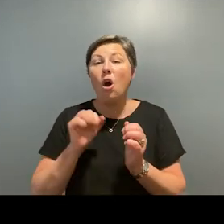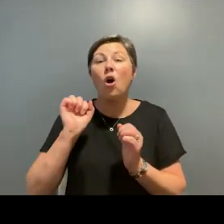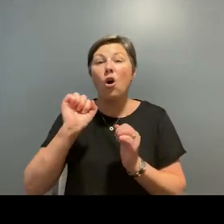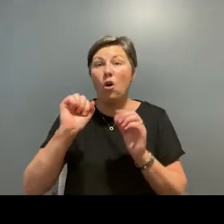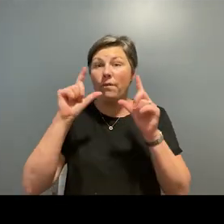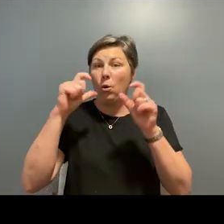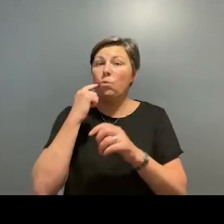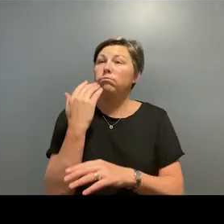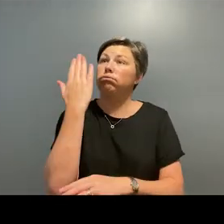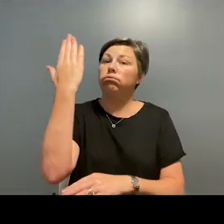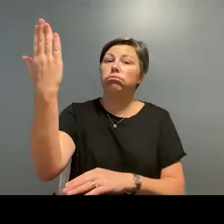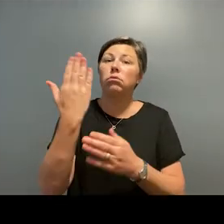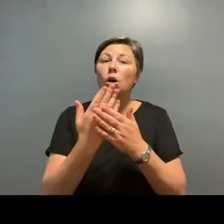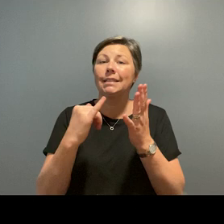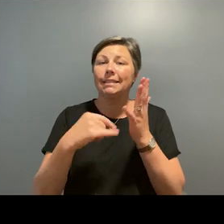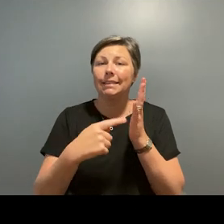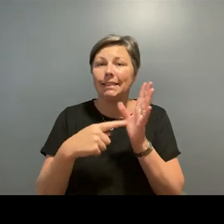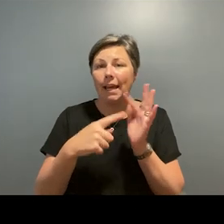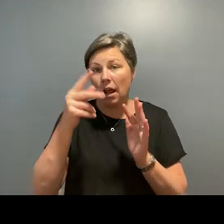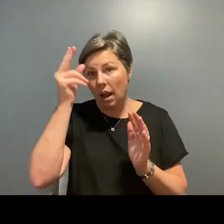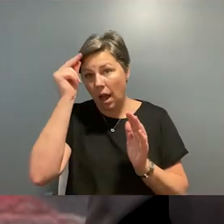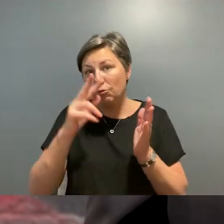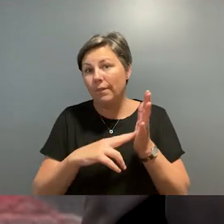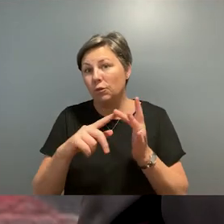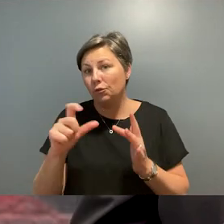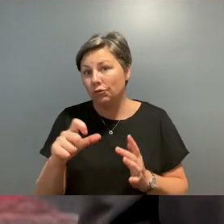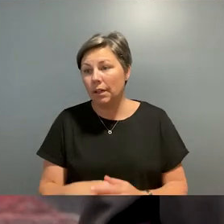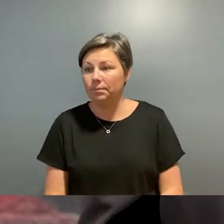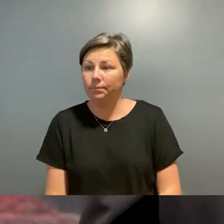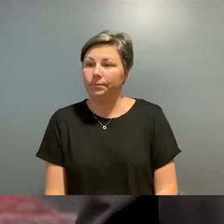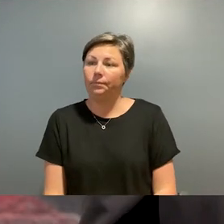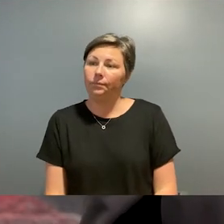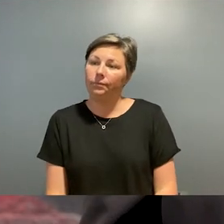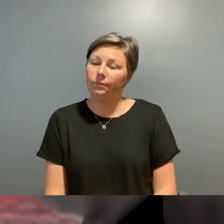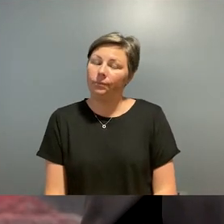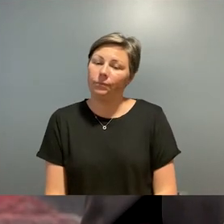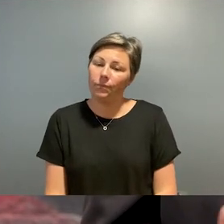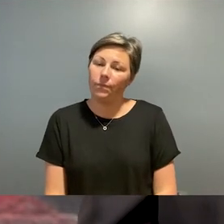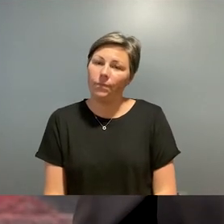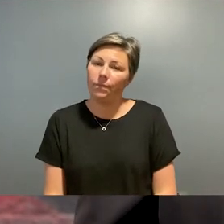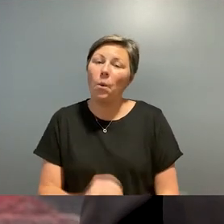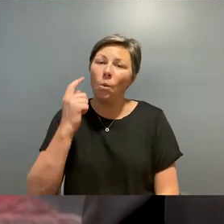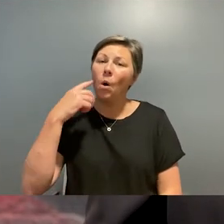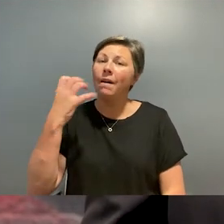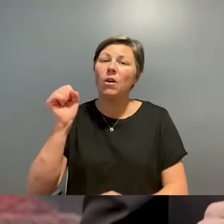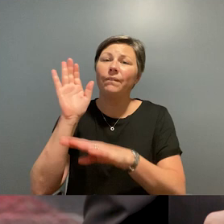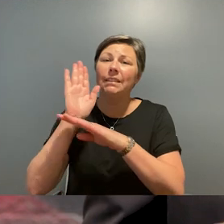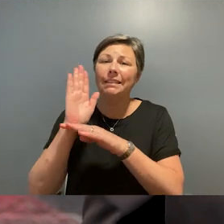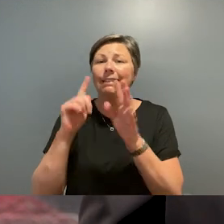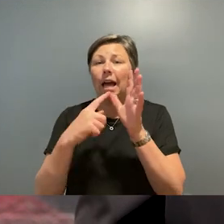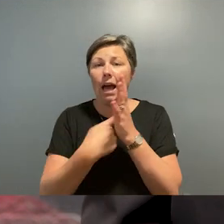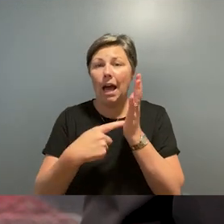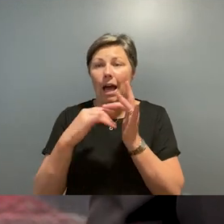will stand testament to the endurance of her people you will see groundbreaking projects by international artists presented